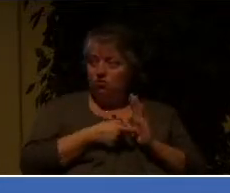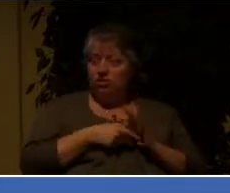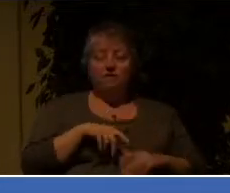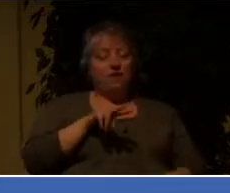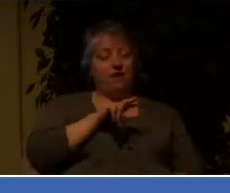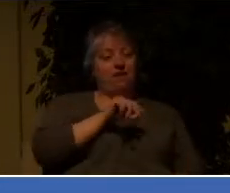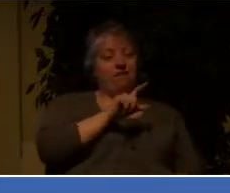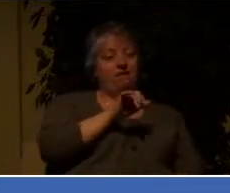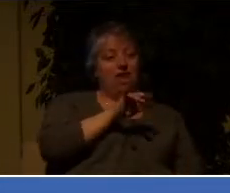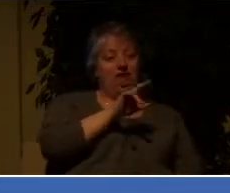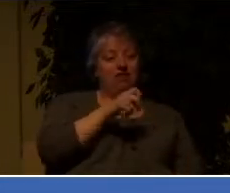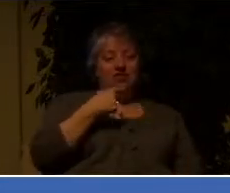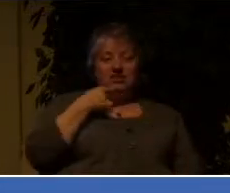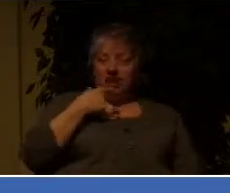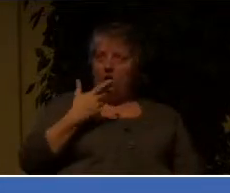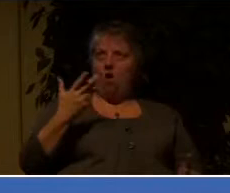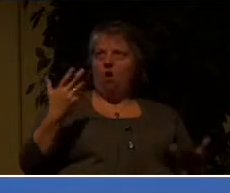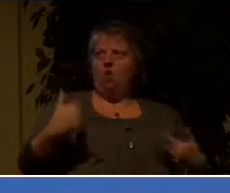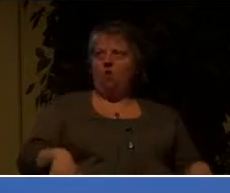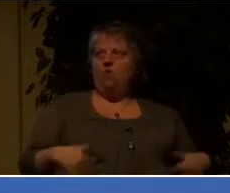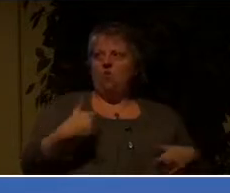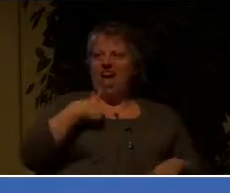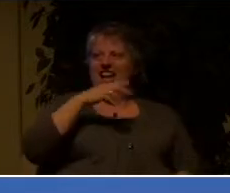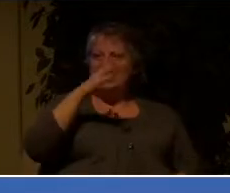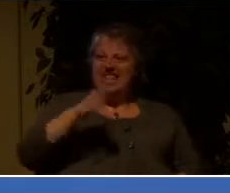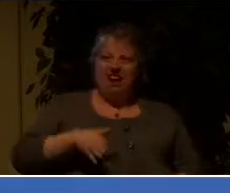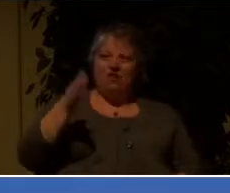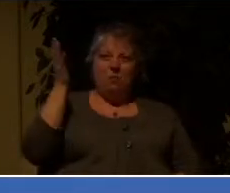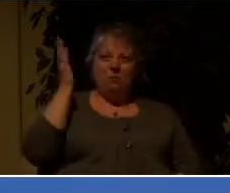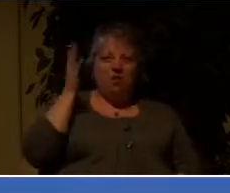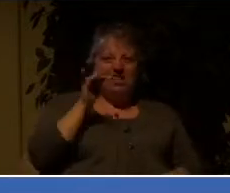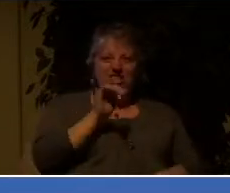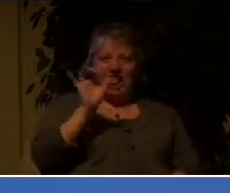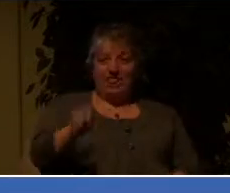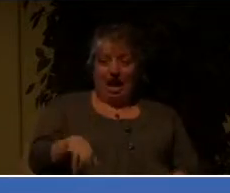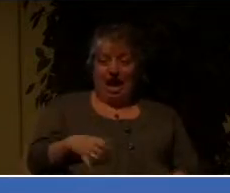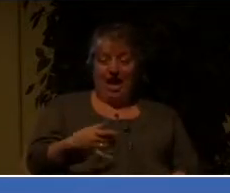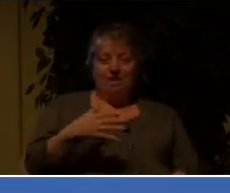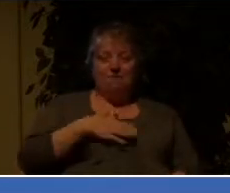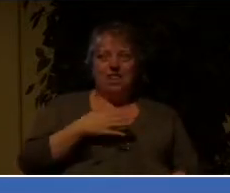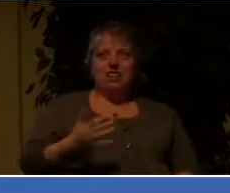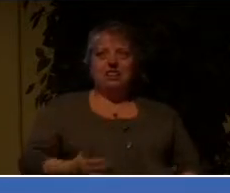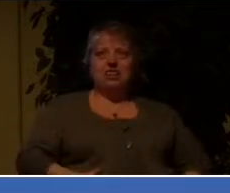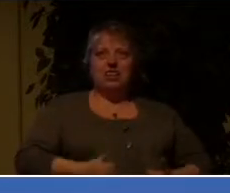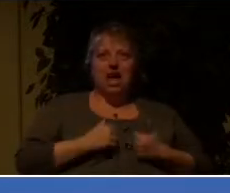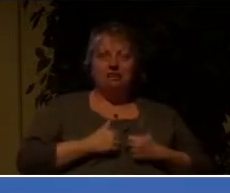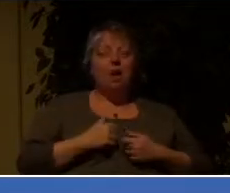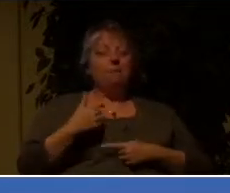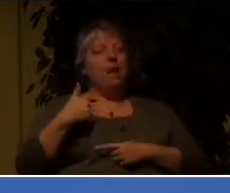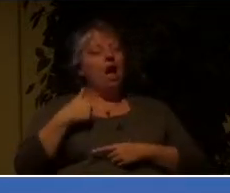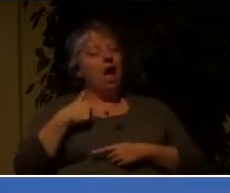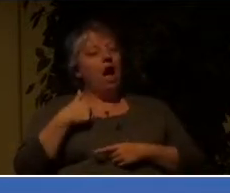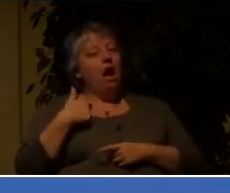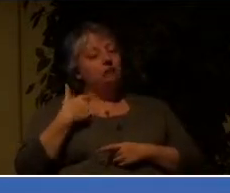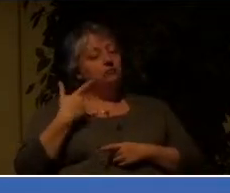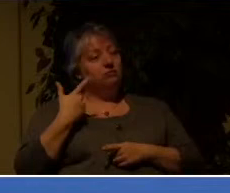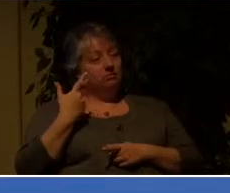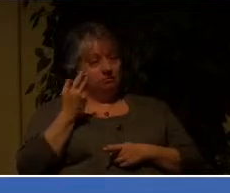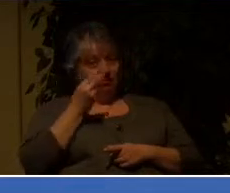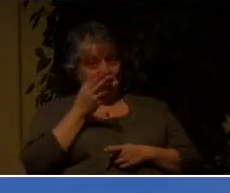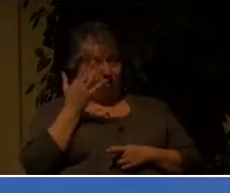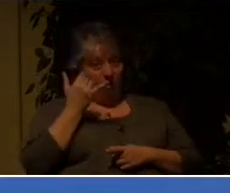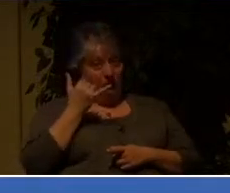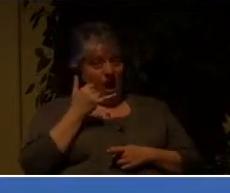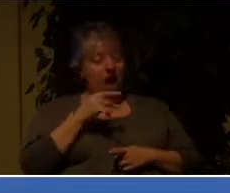preached like that in my life, and I can tell you why, and I won't reveal secrets, but God has done a mighty deep digging